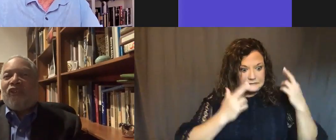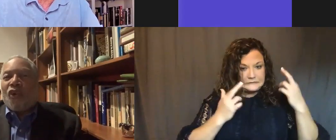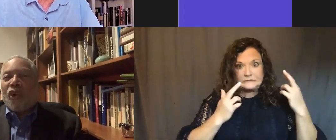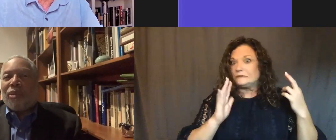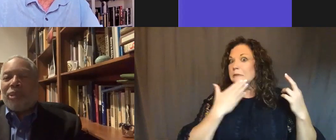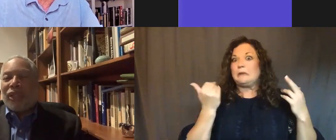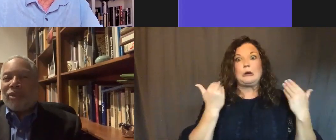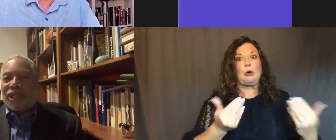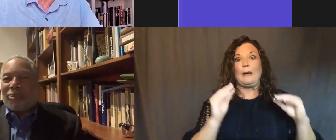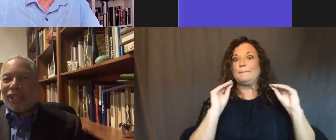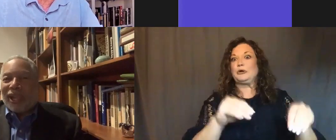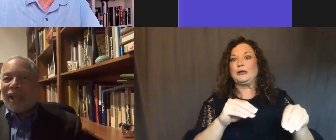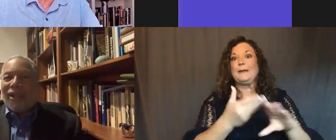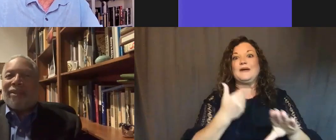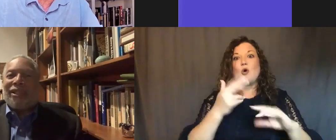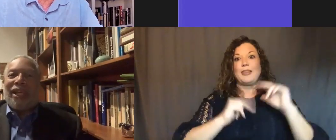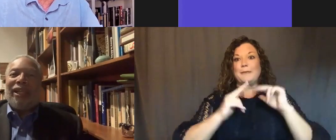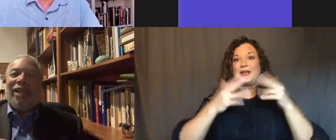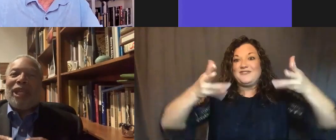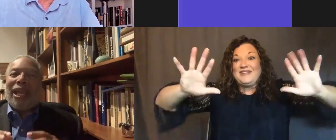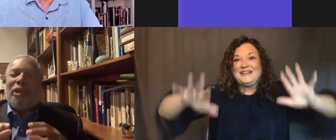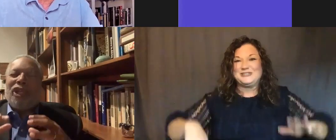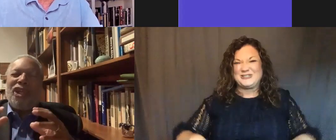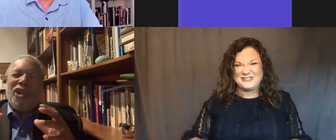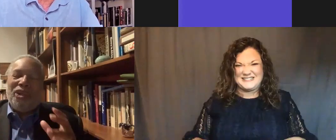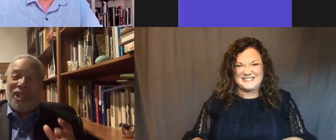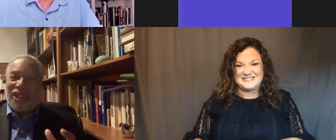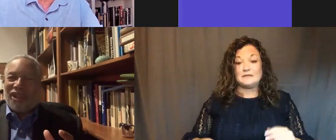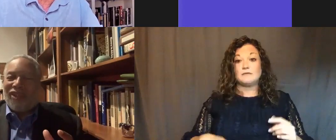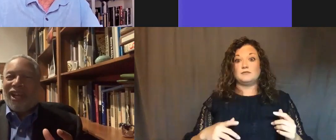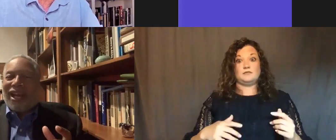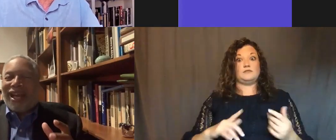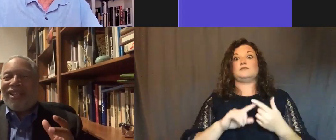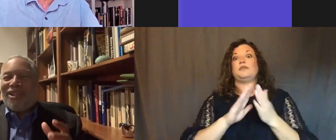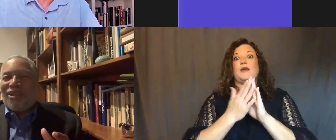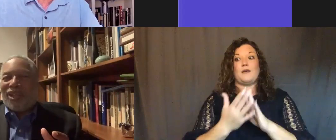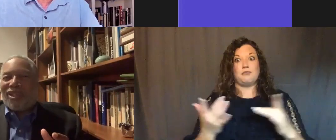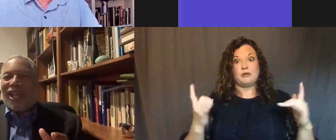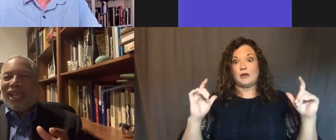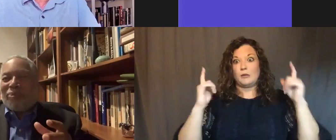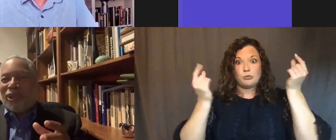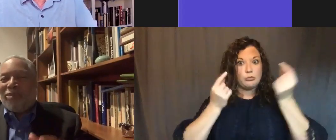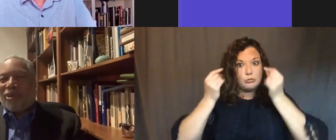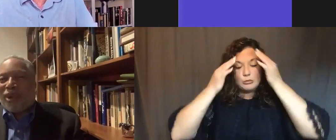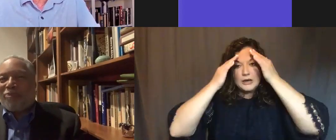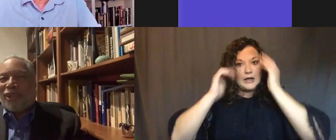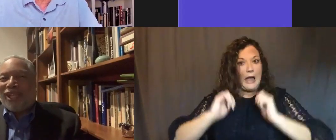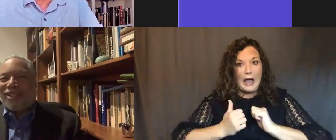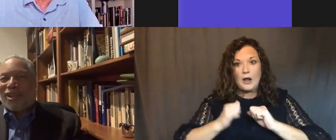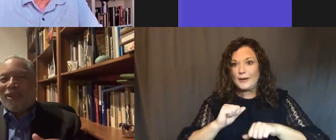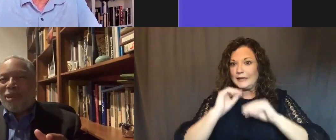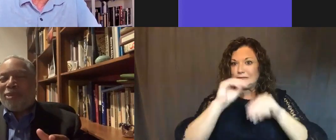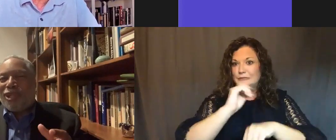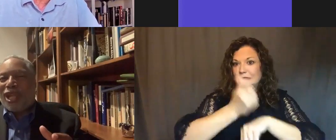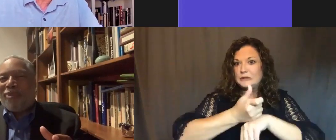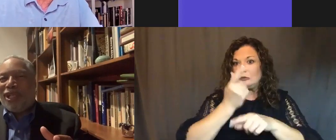before the building was complete. So suddenly it became a huge initiative. How do you do this? Can you put them in the right place?